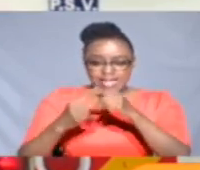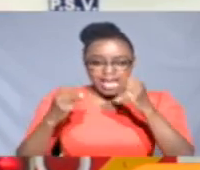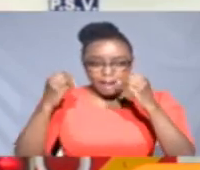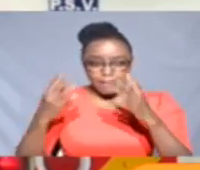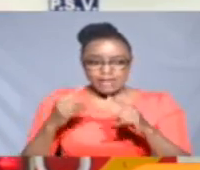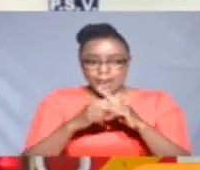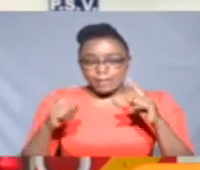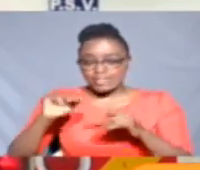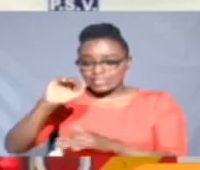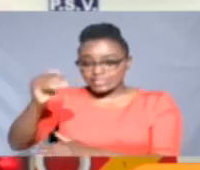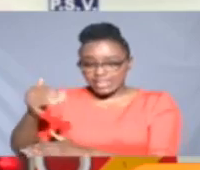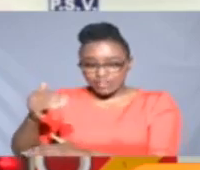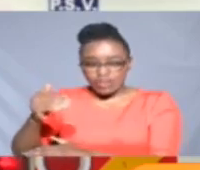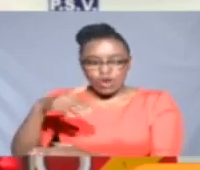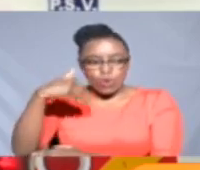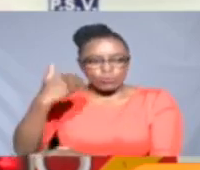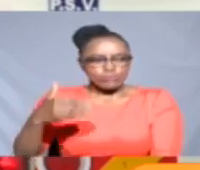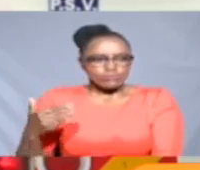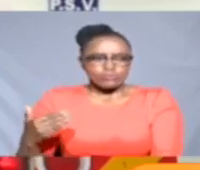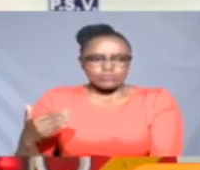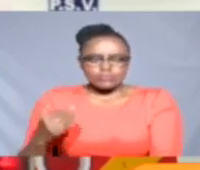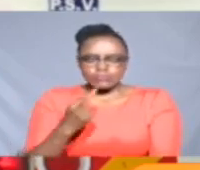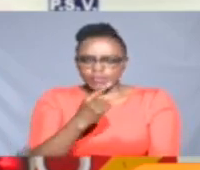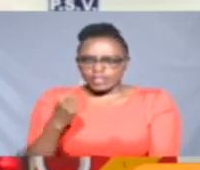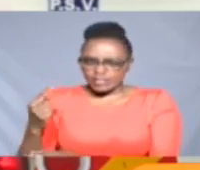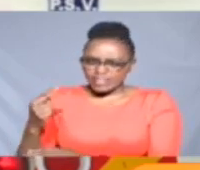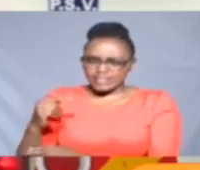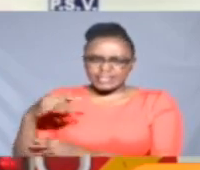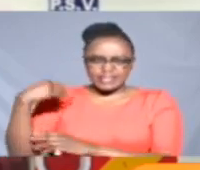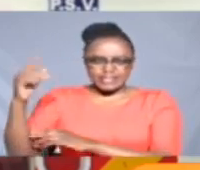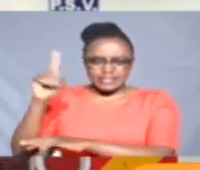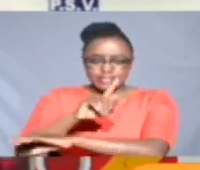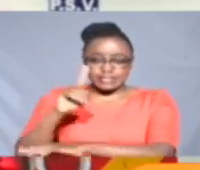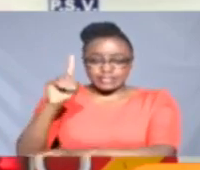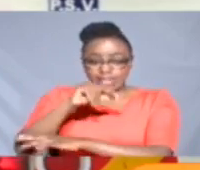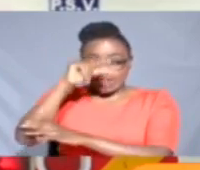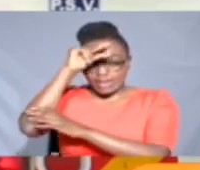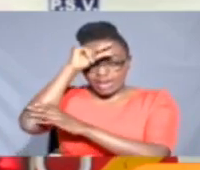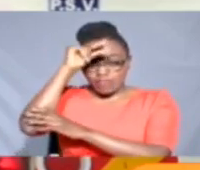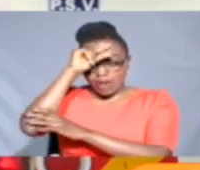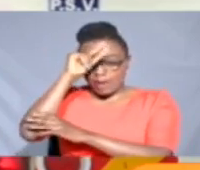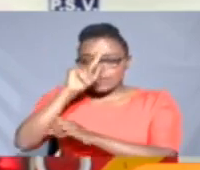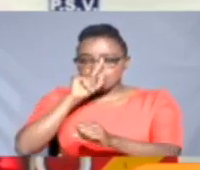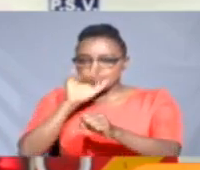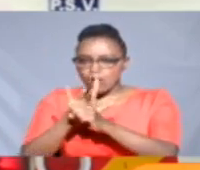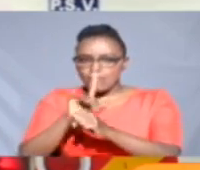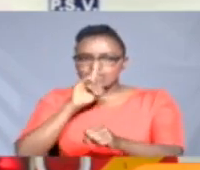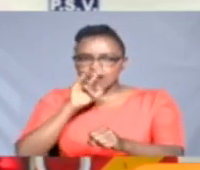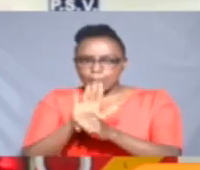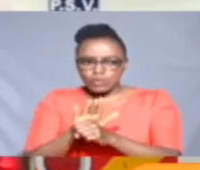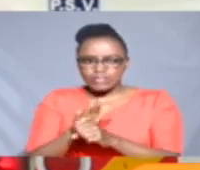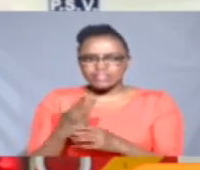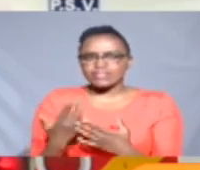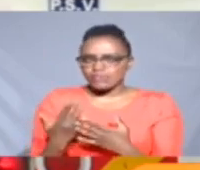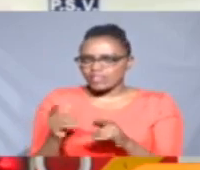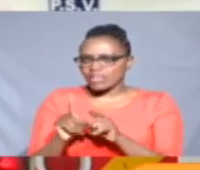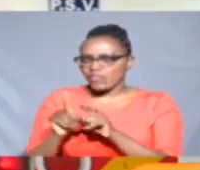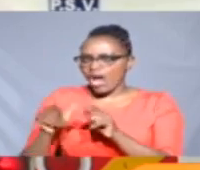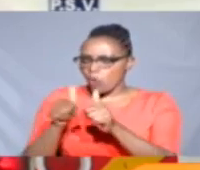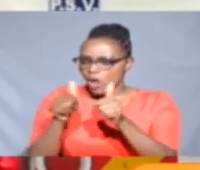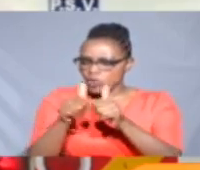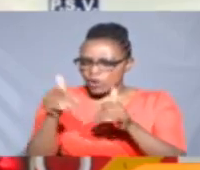population in the city swelling with each passing day, the government has been promising a well